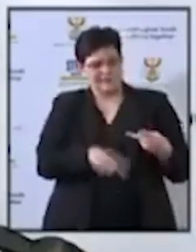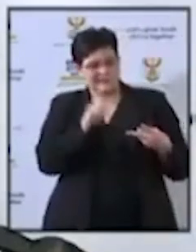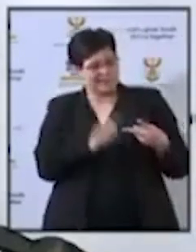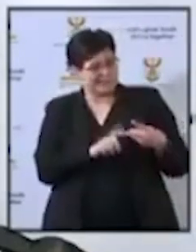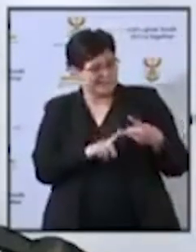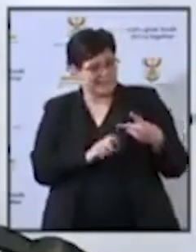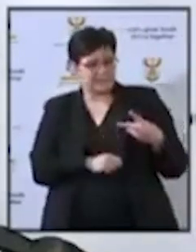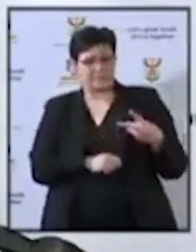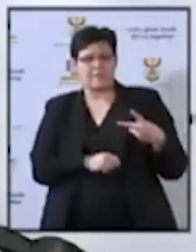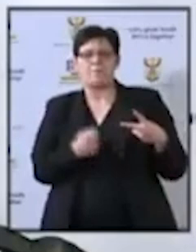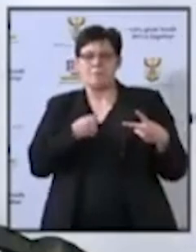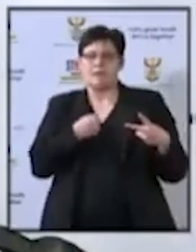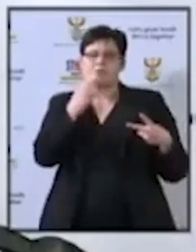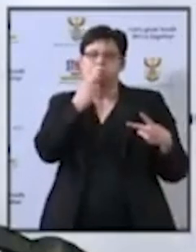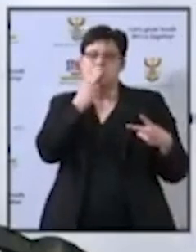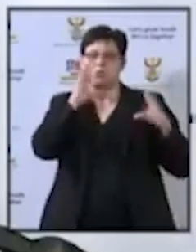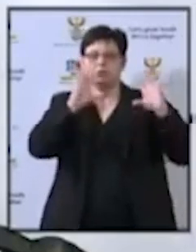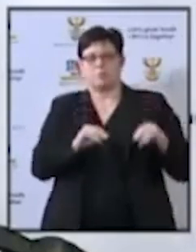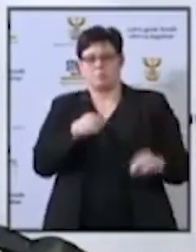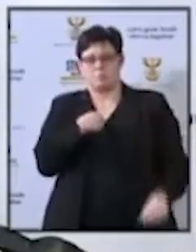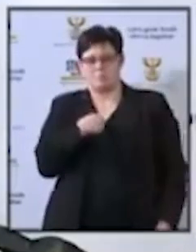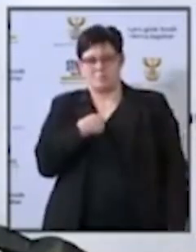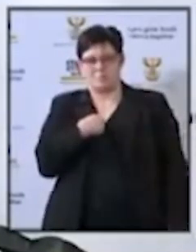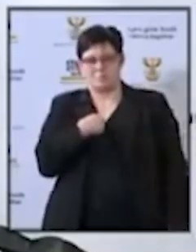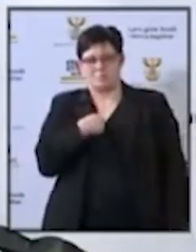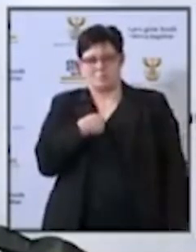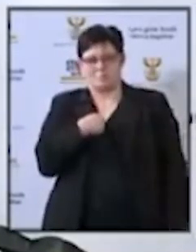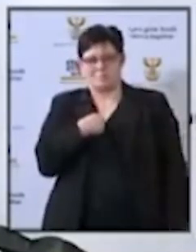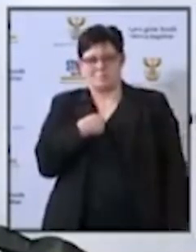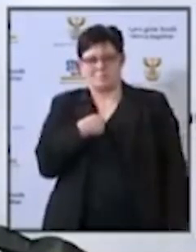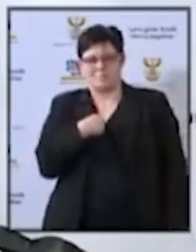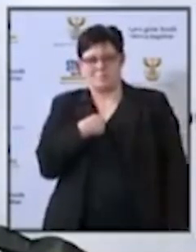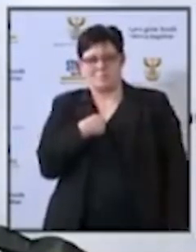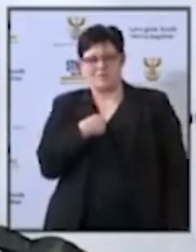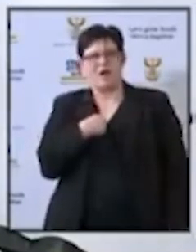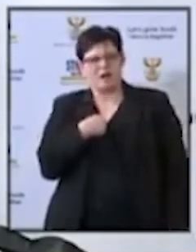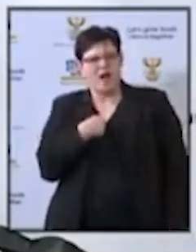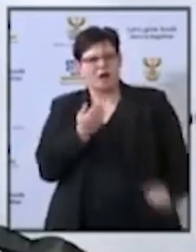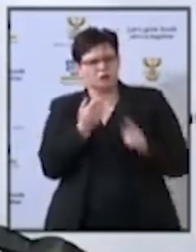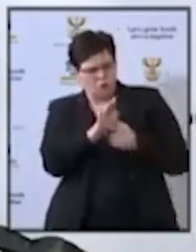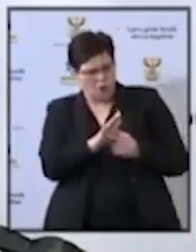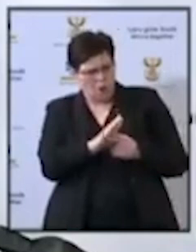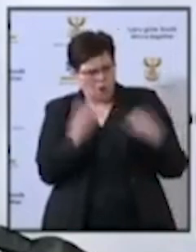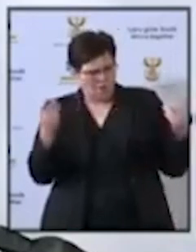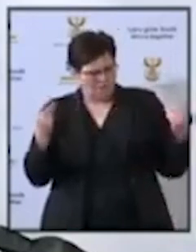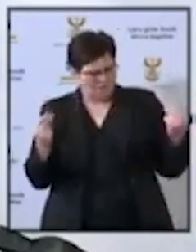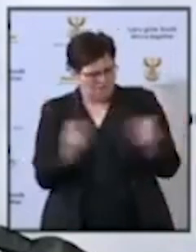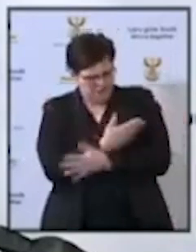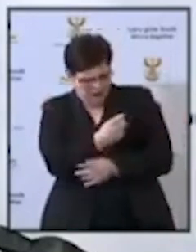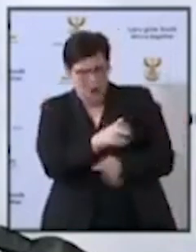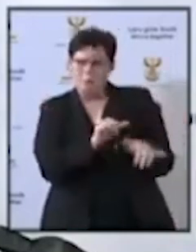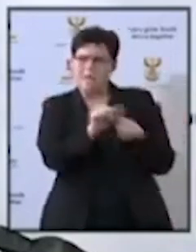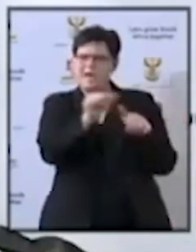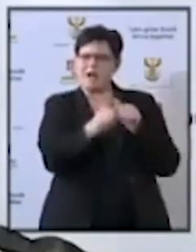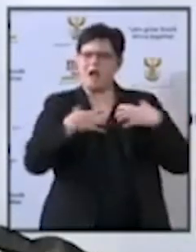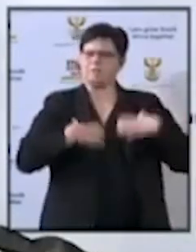hand, when you stop smoking, the results of stopping smoking do show pretty quickly. So